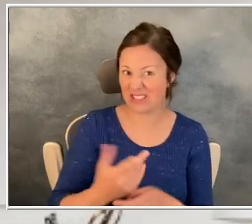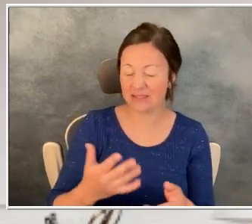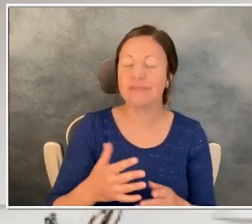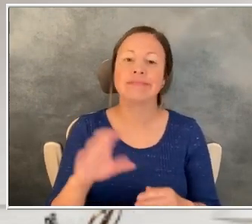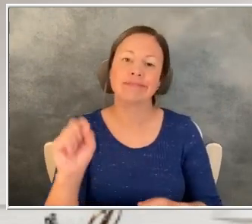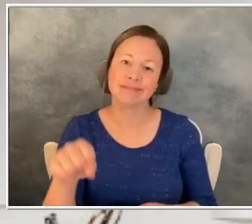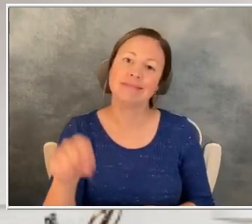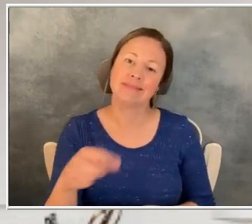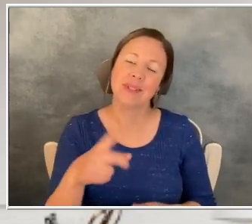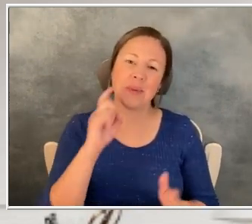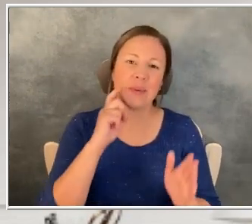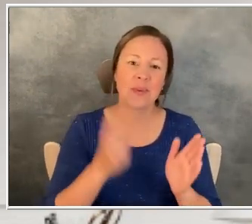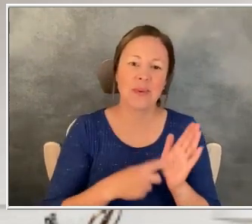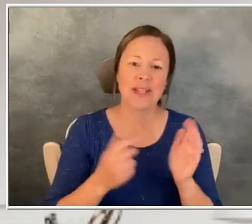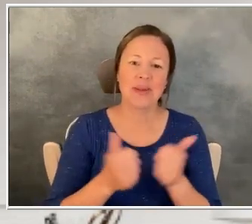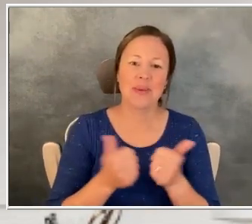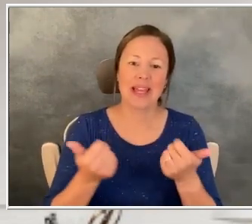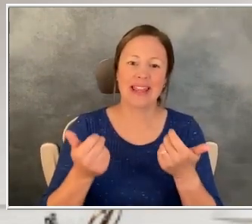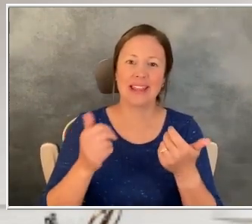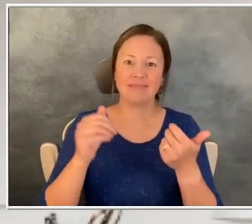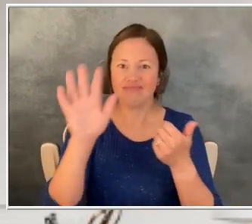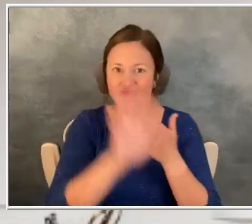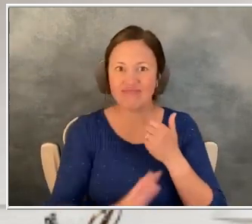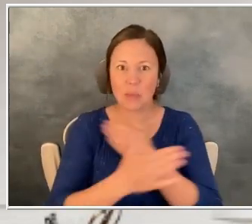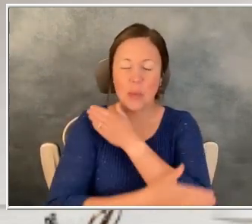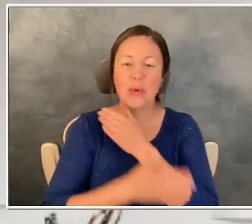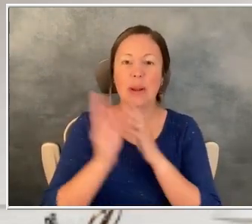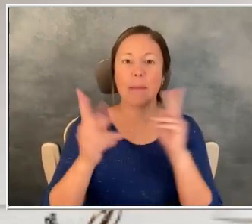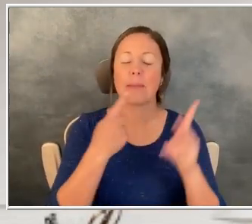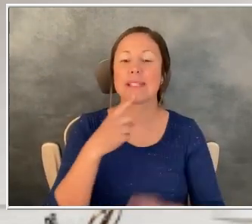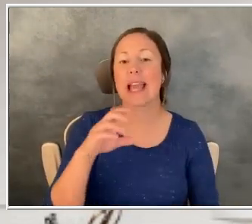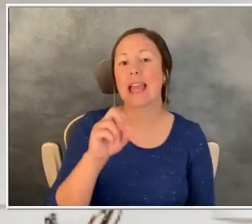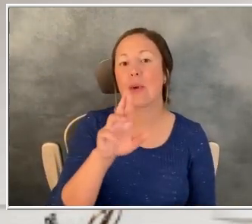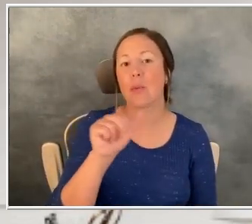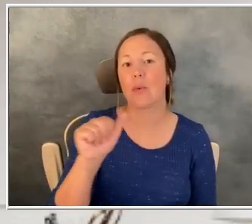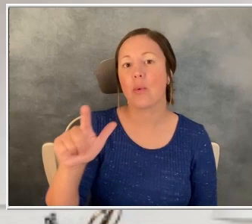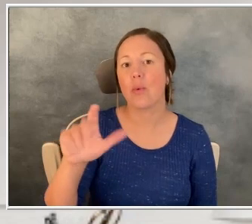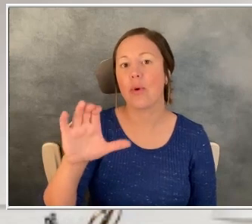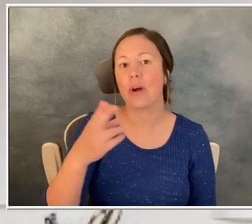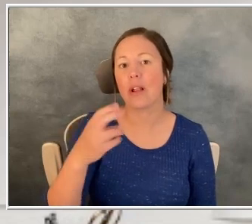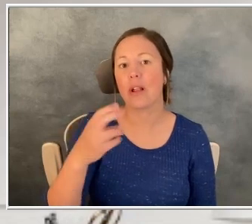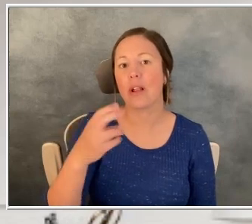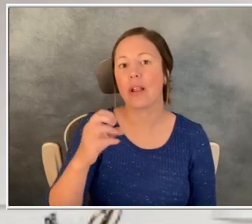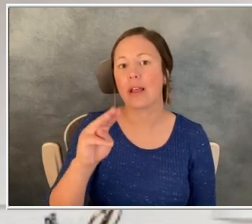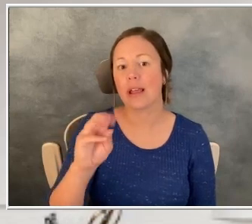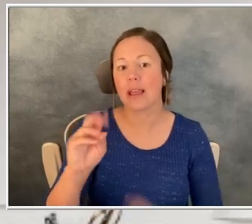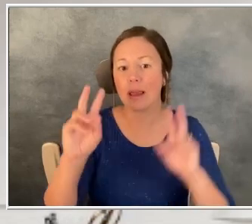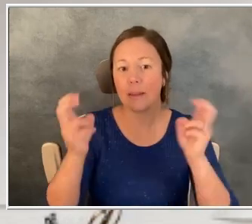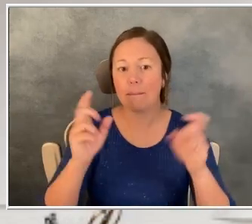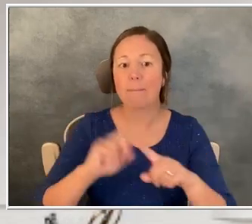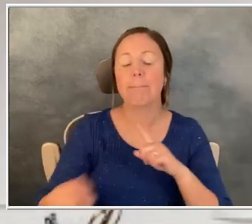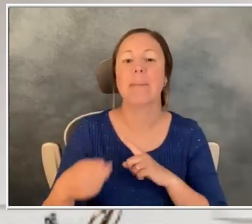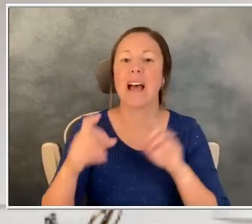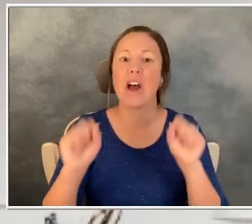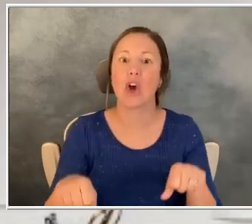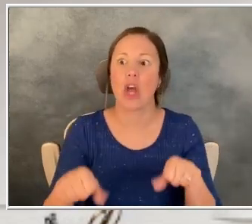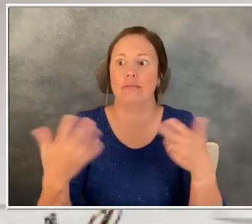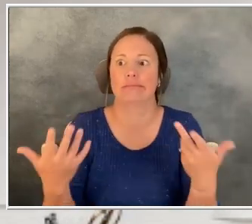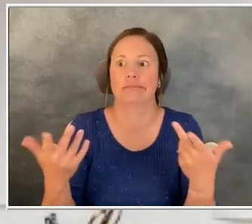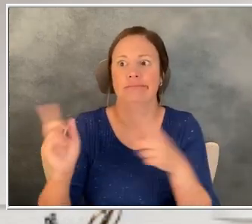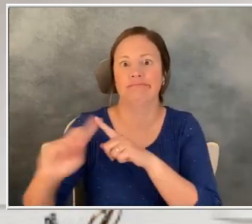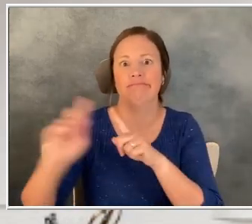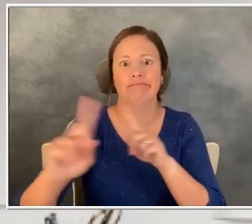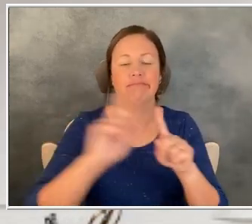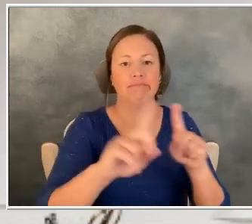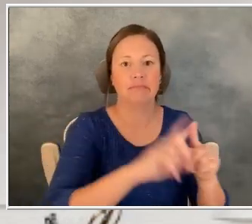it all across, um, all across the nation, people will say oral chemo, but you could also use things that are,